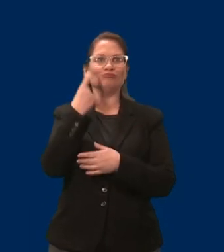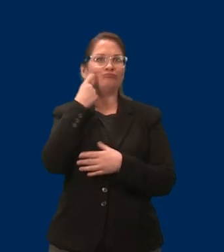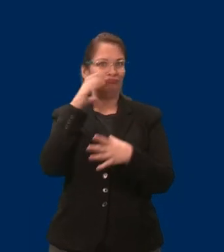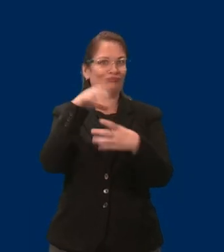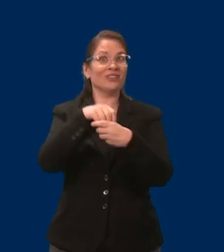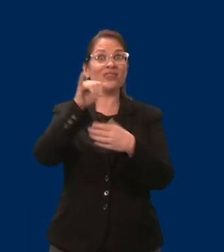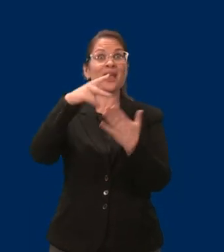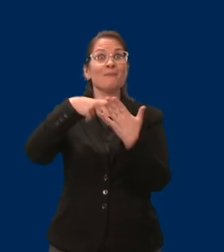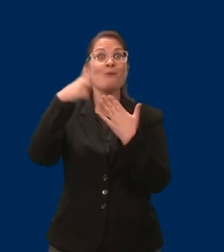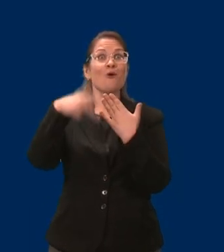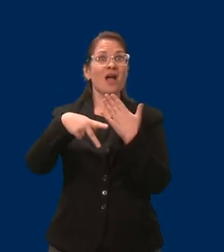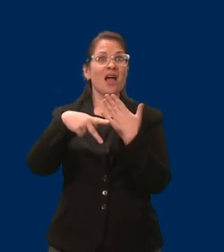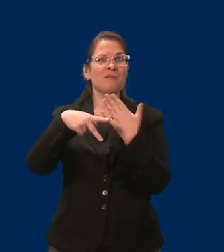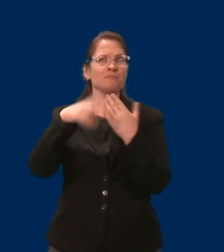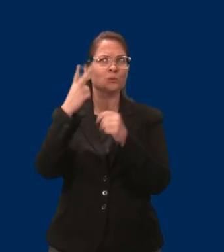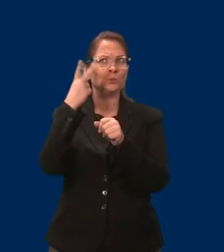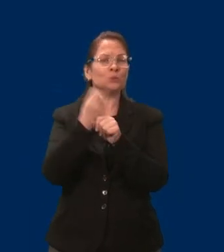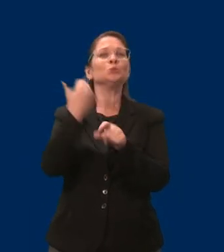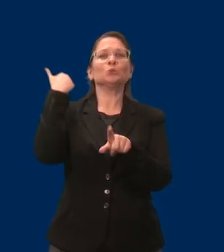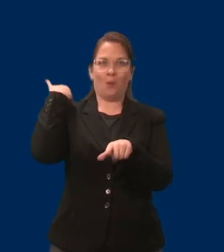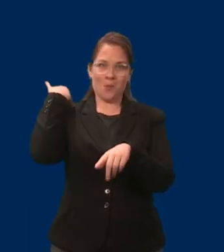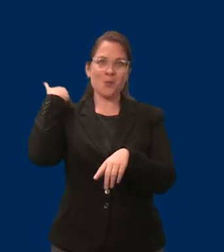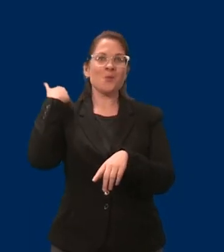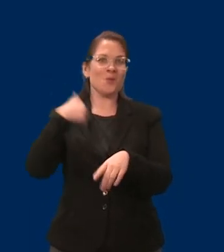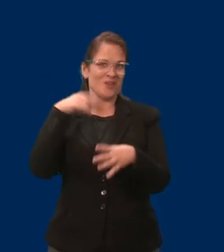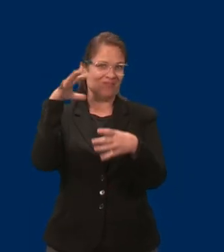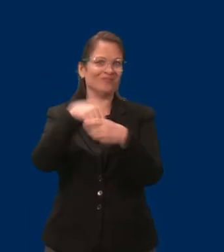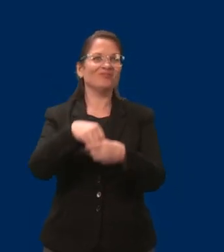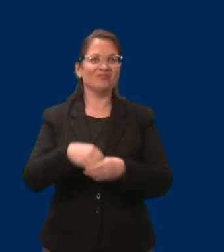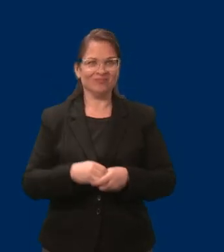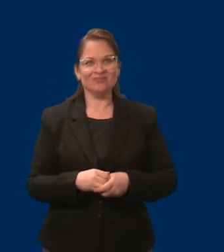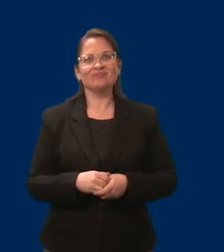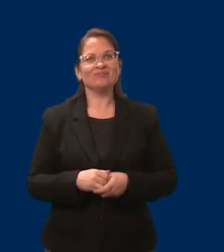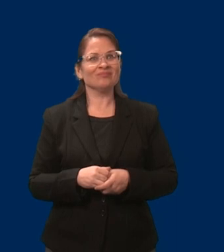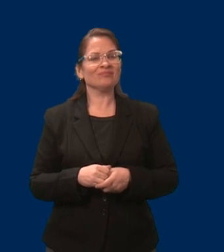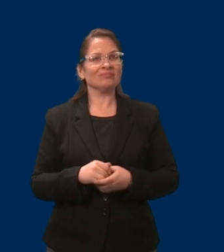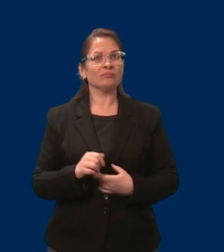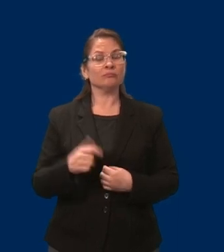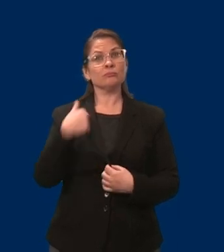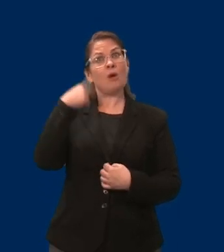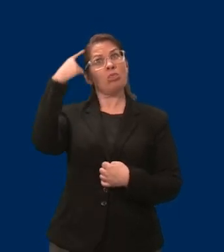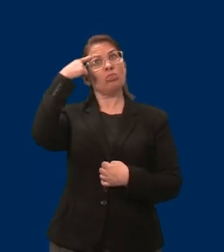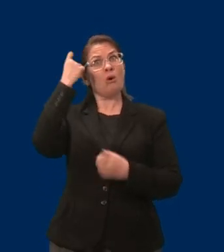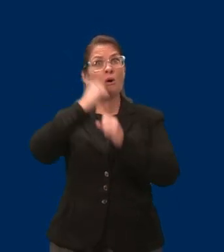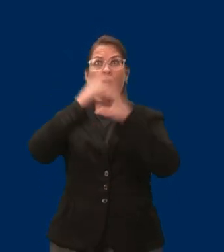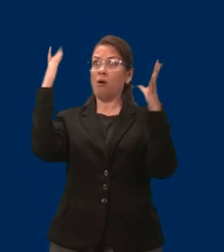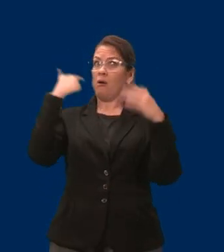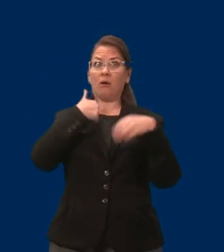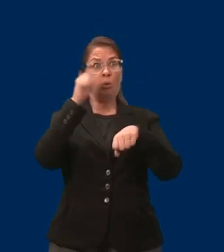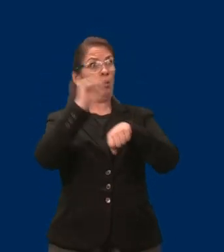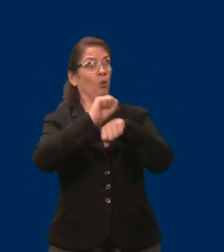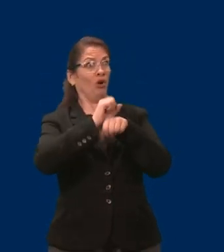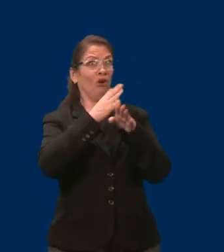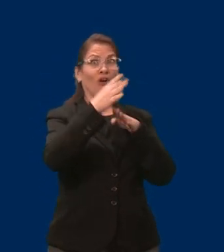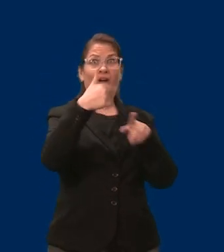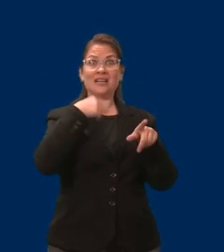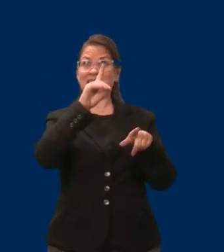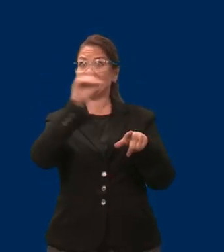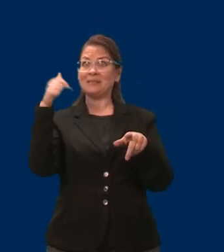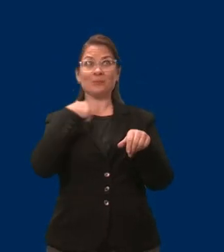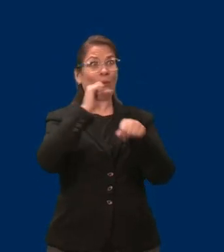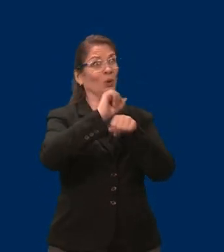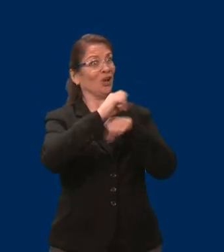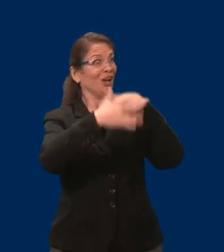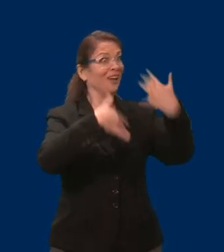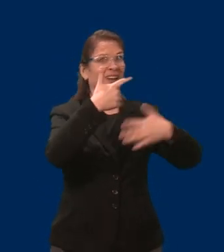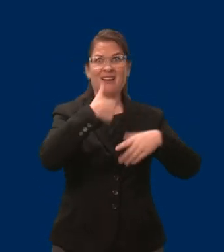the last two years. I've always believed that if I worked, I wouldn't qualify for benefits, and because of this, I went from crisis to